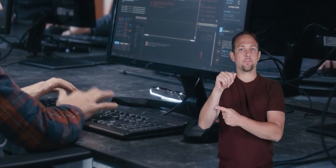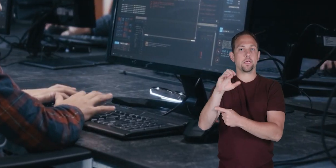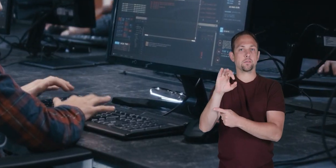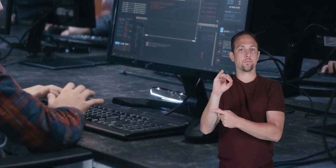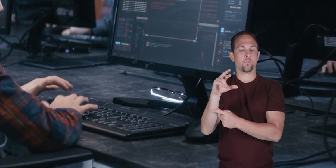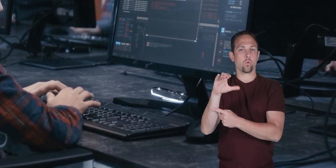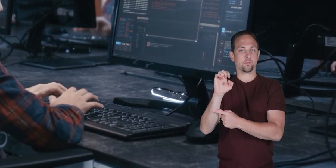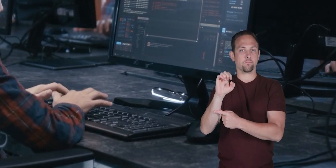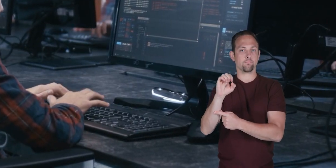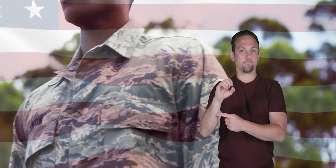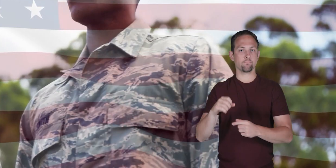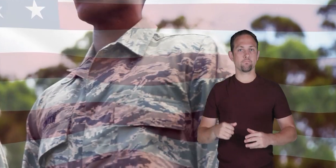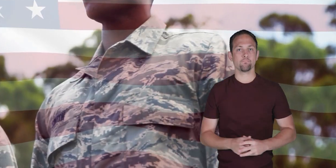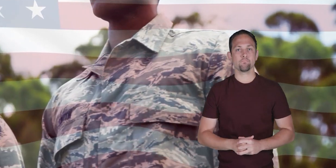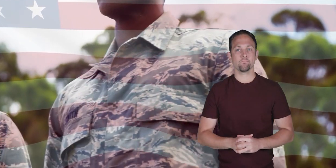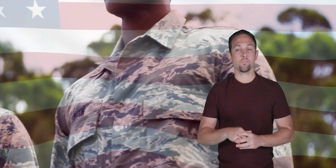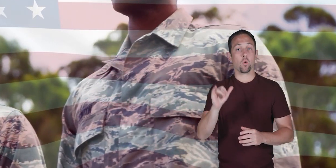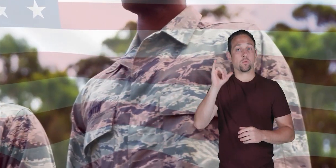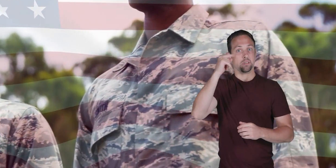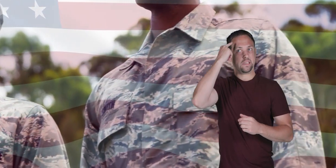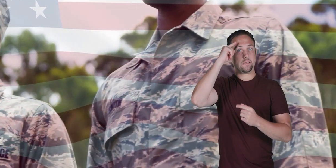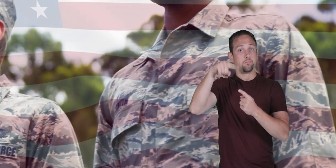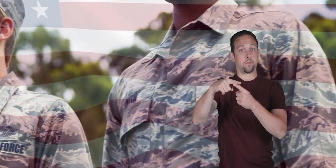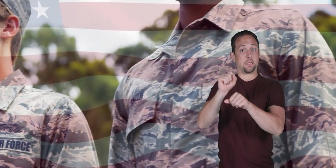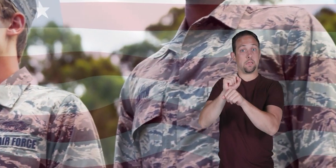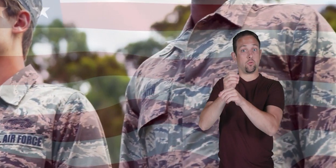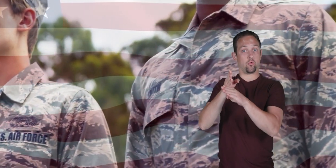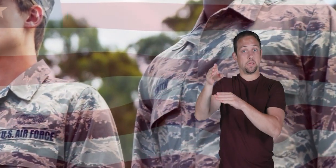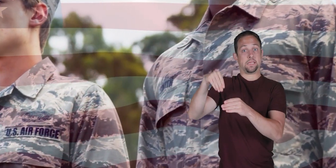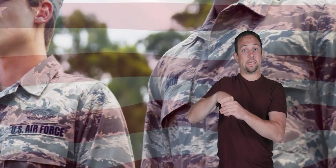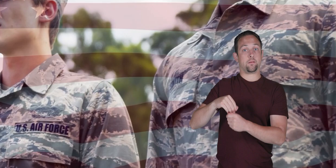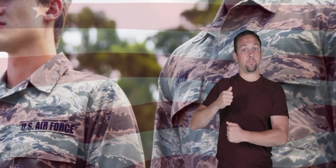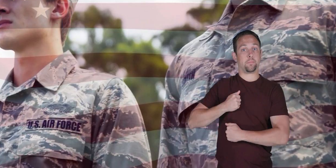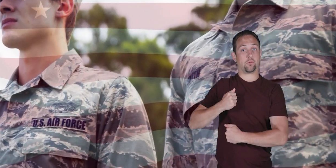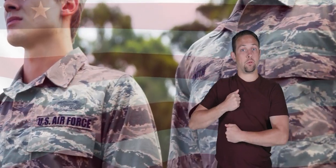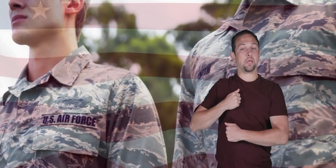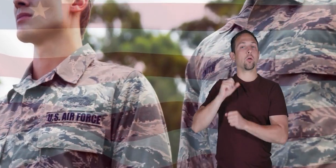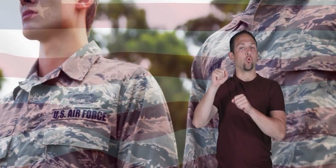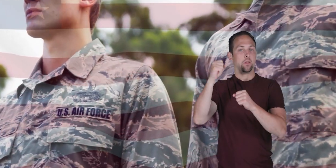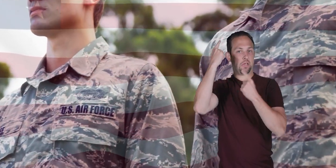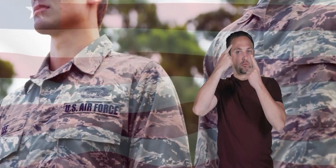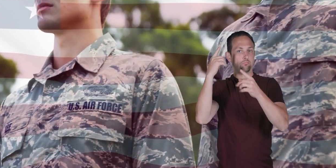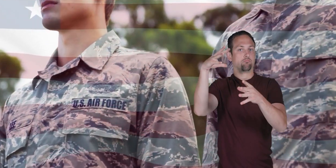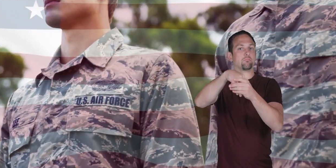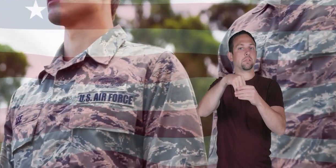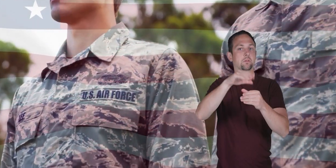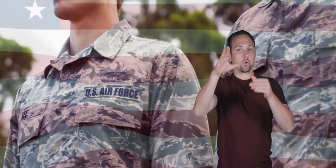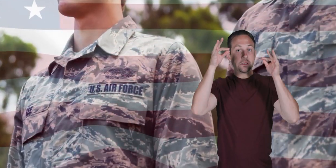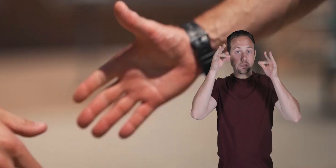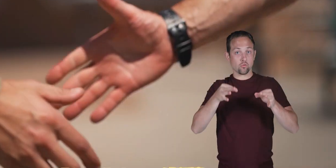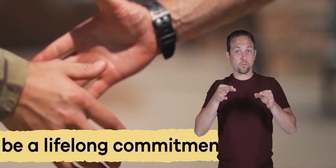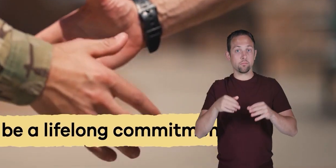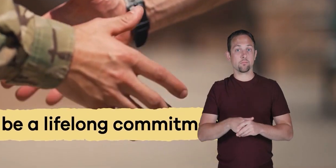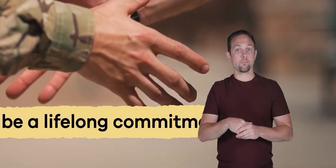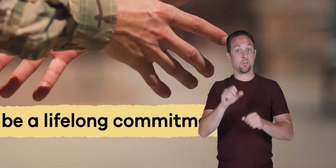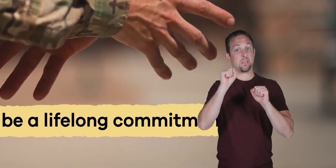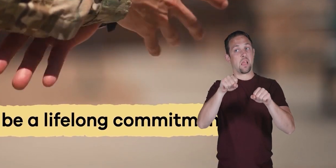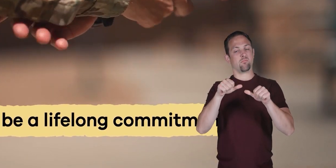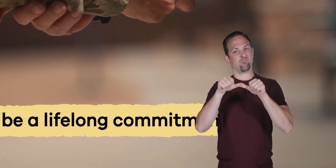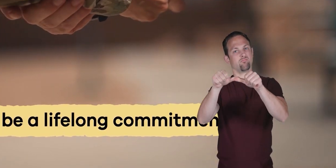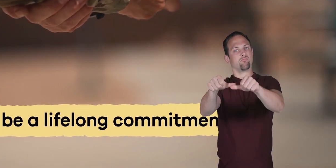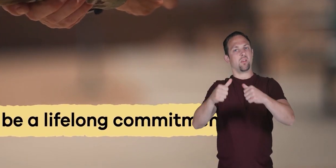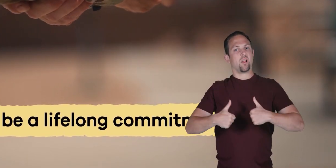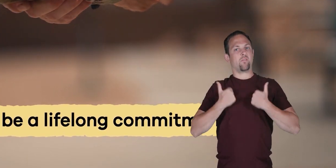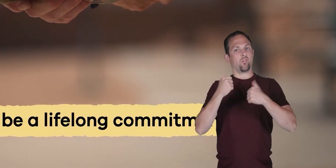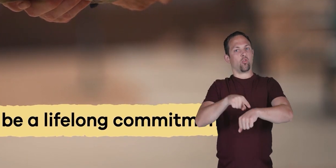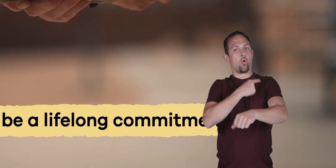Space Force also thinking about a career in the military should factor into your decision it can be a